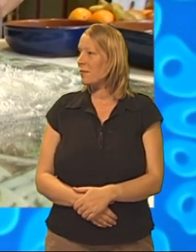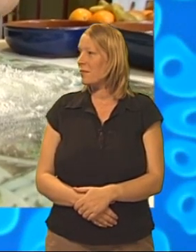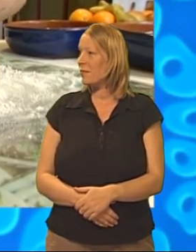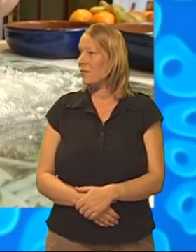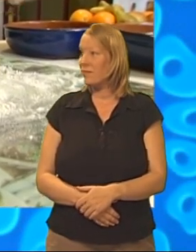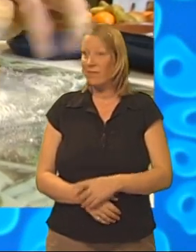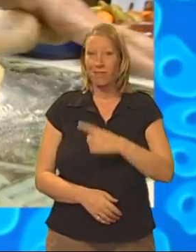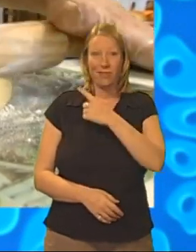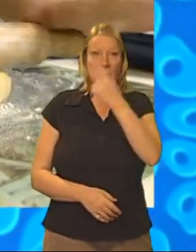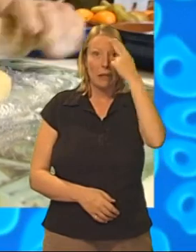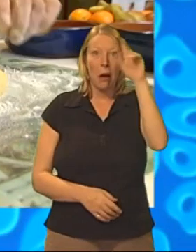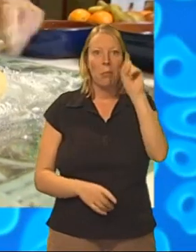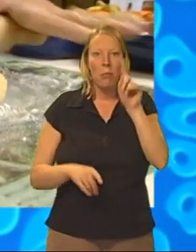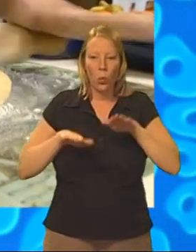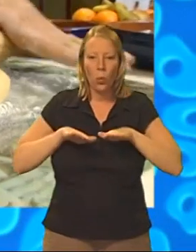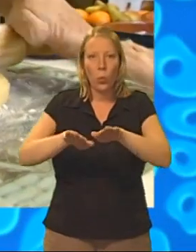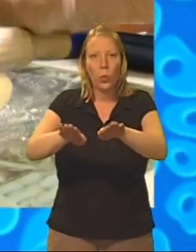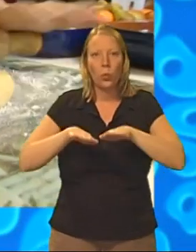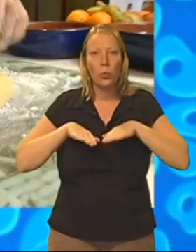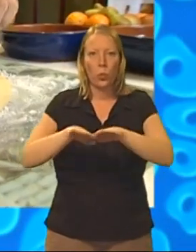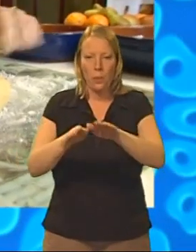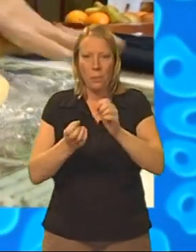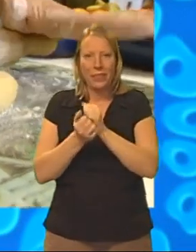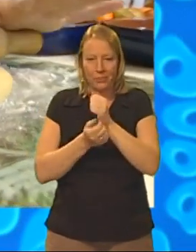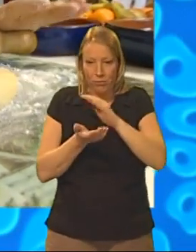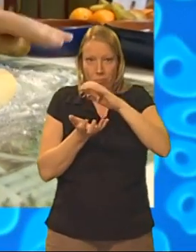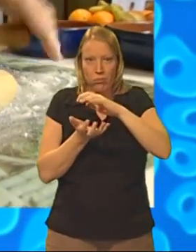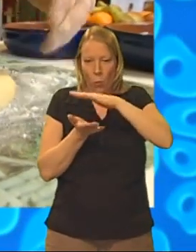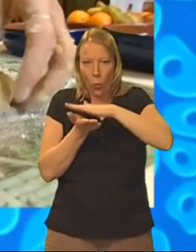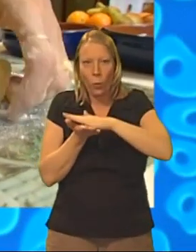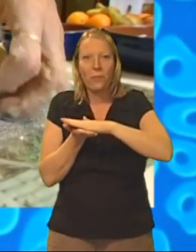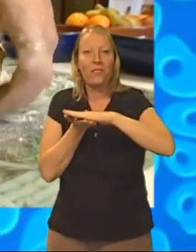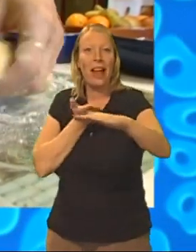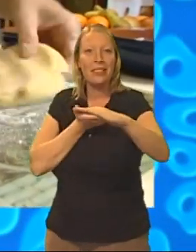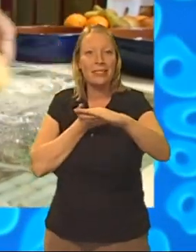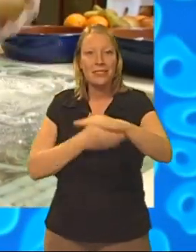That's called a rolling pin. It's used to roll out the mixture so it's nice and flat.